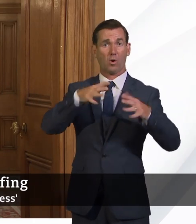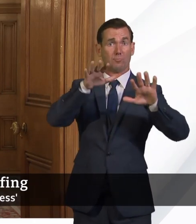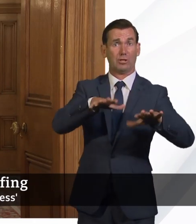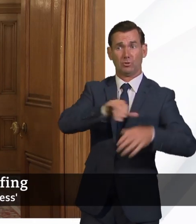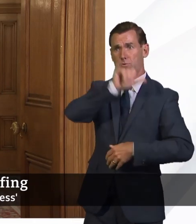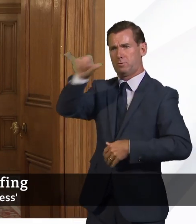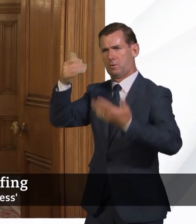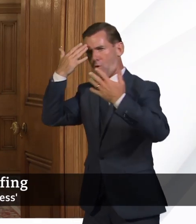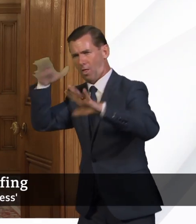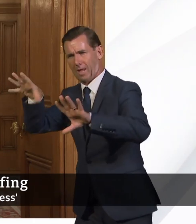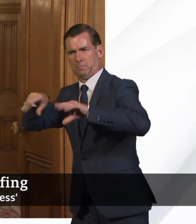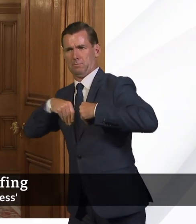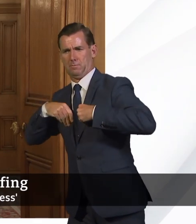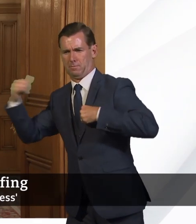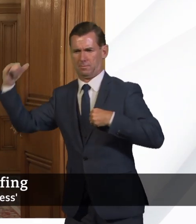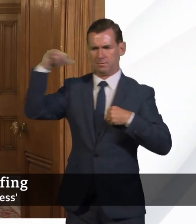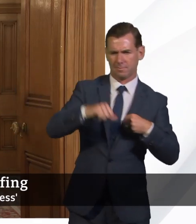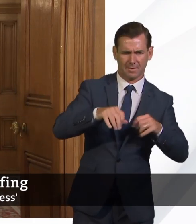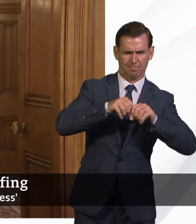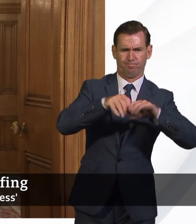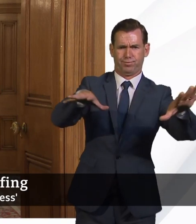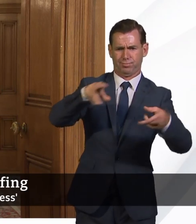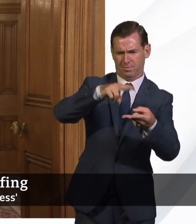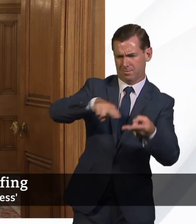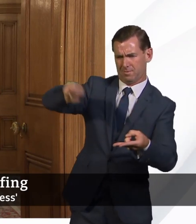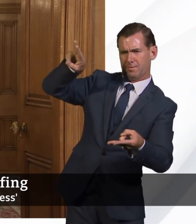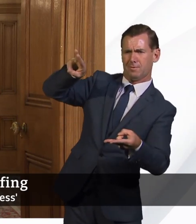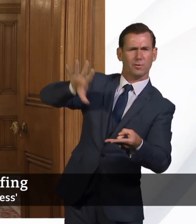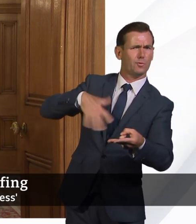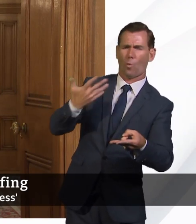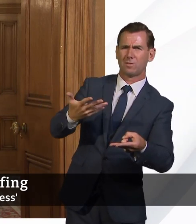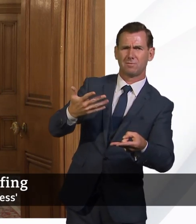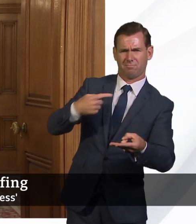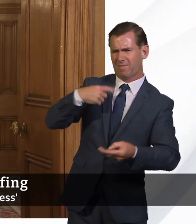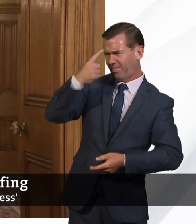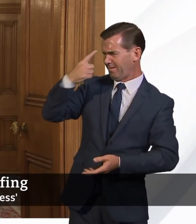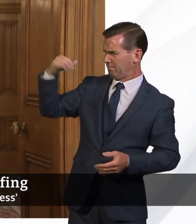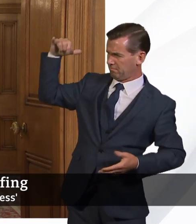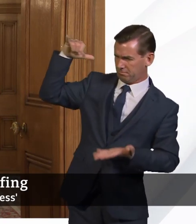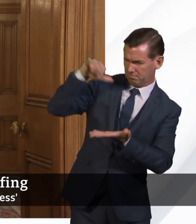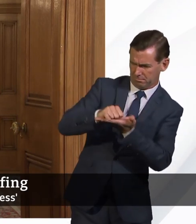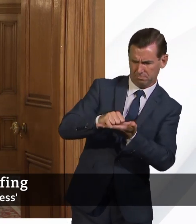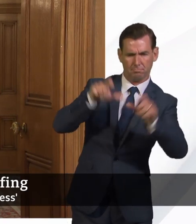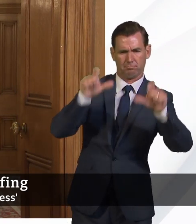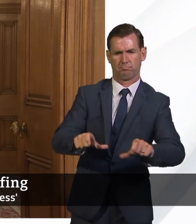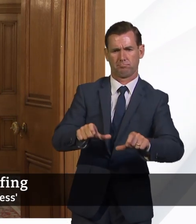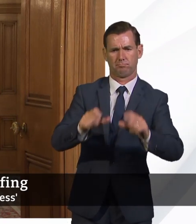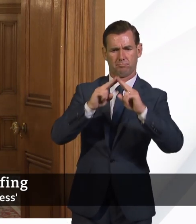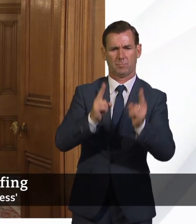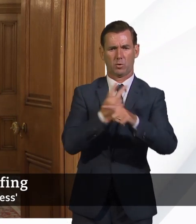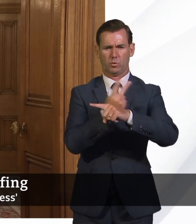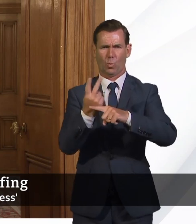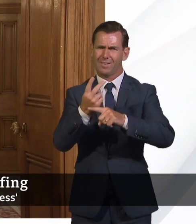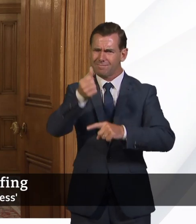coming back. So I think the idea of a quarantine is the right thing to be doing. And I note that it has broad public